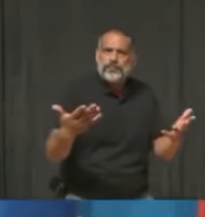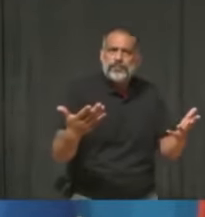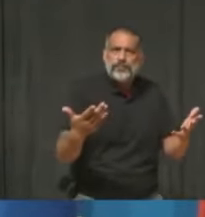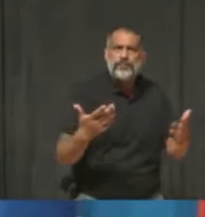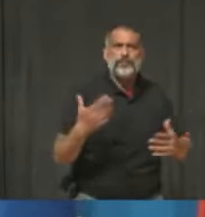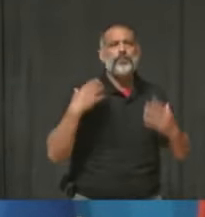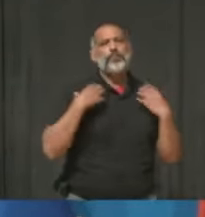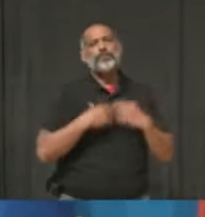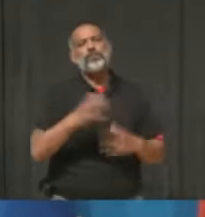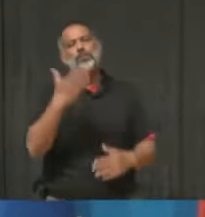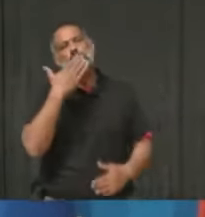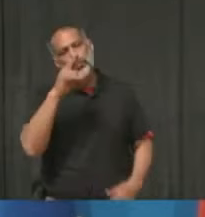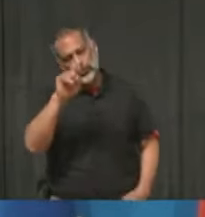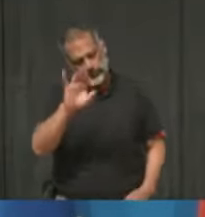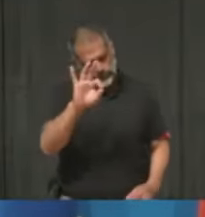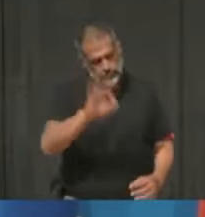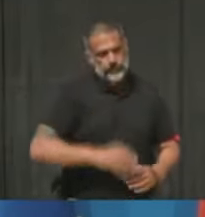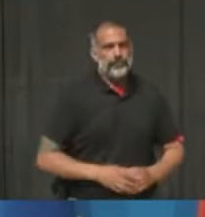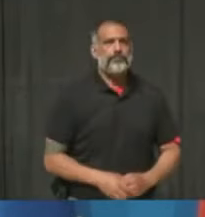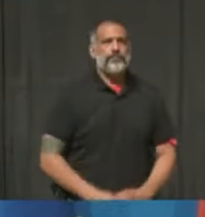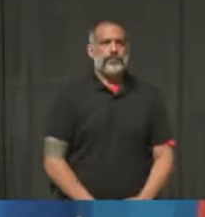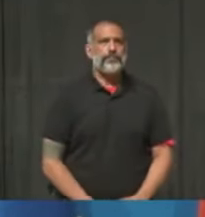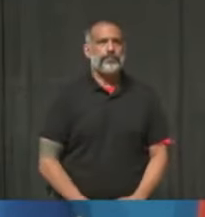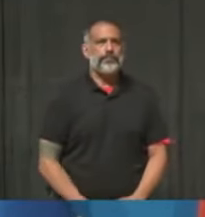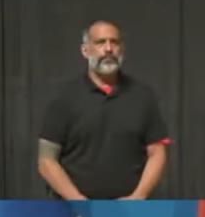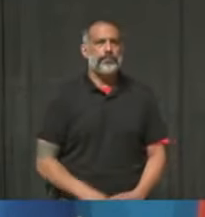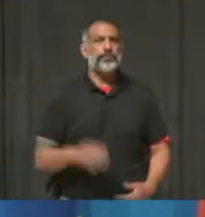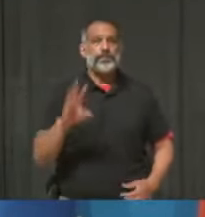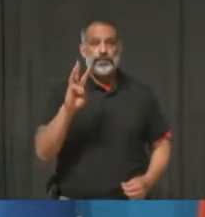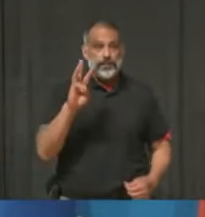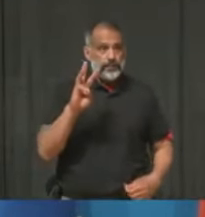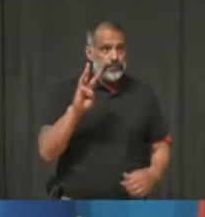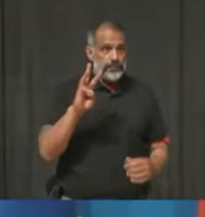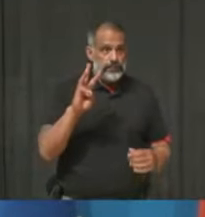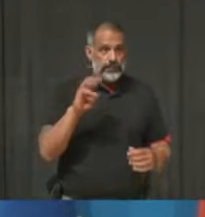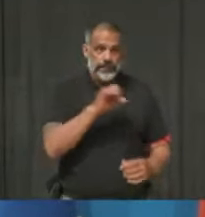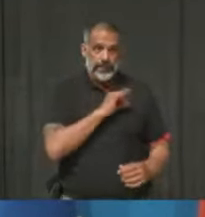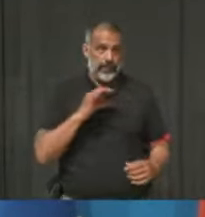question, Isaac. I thank you for that. I have six employees. I have